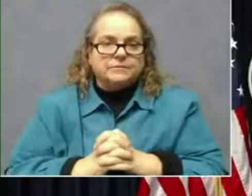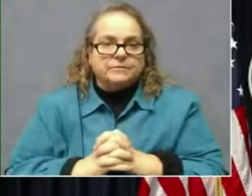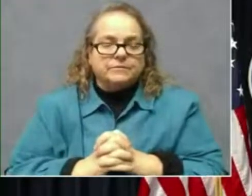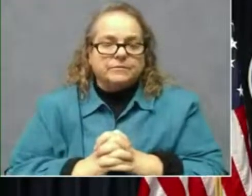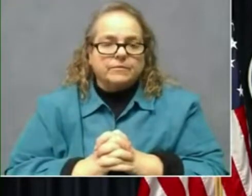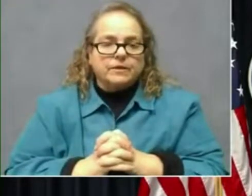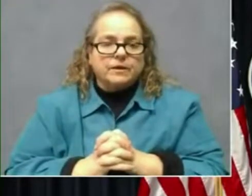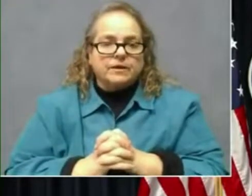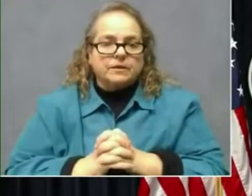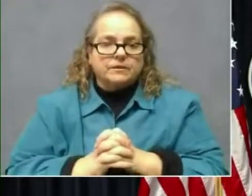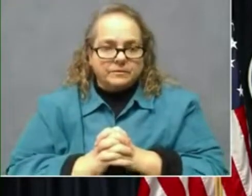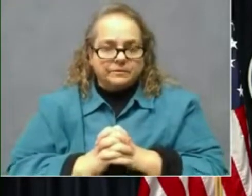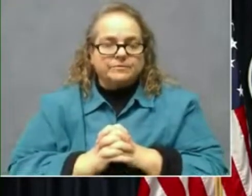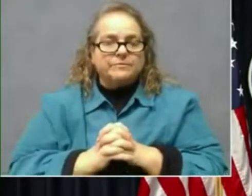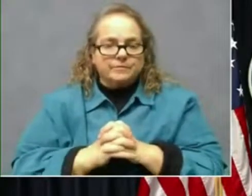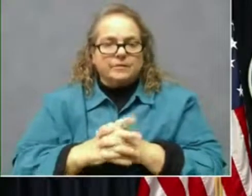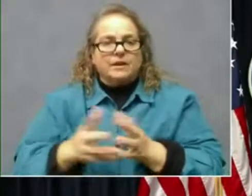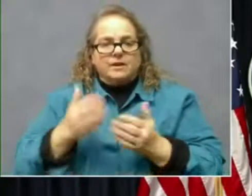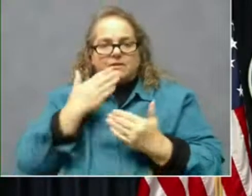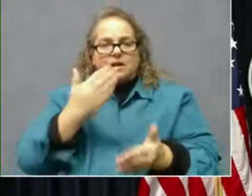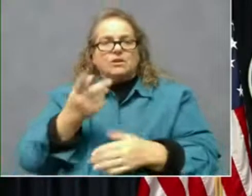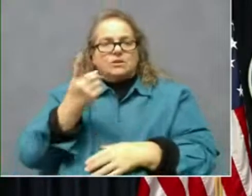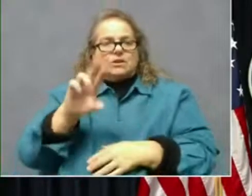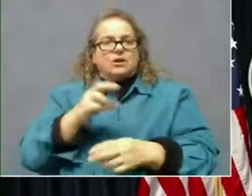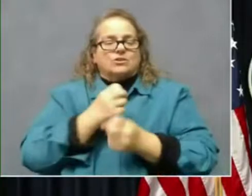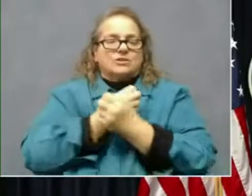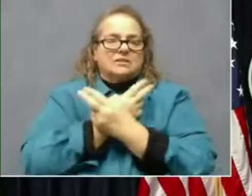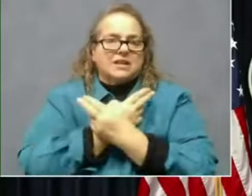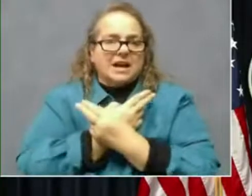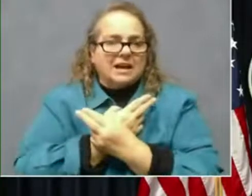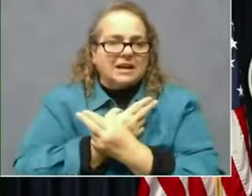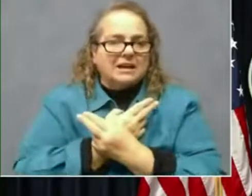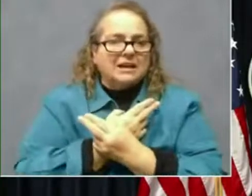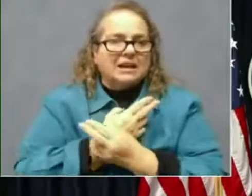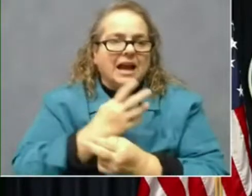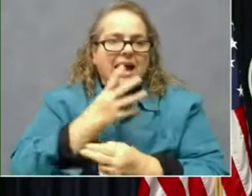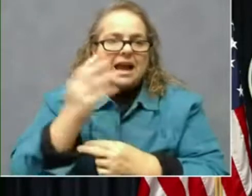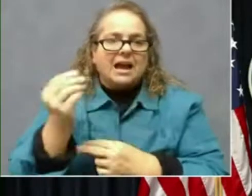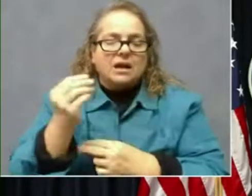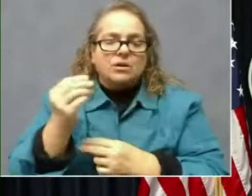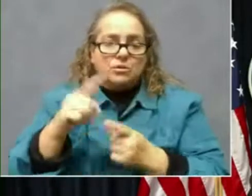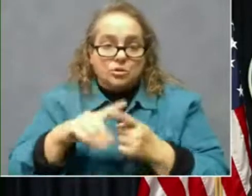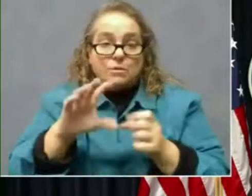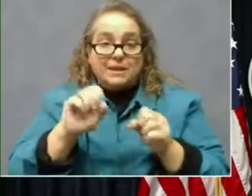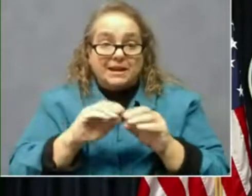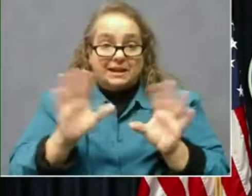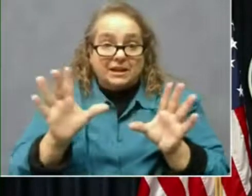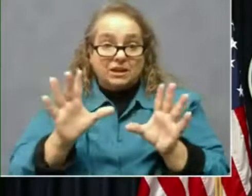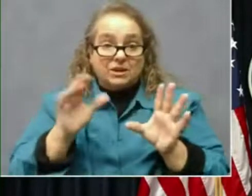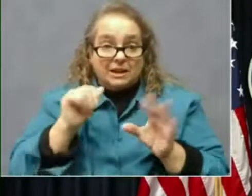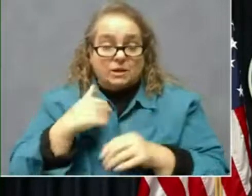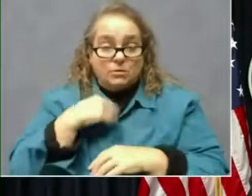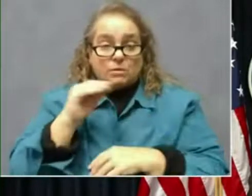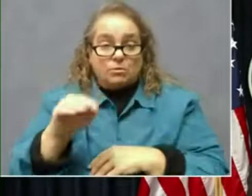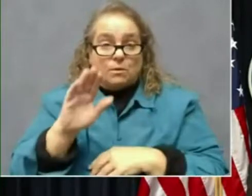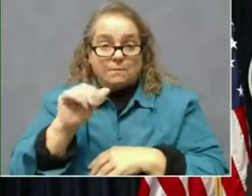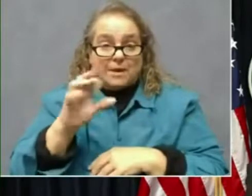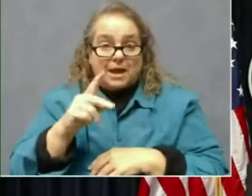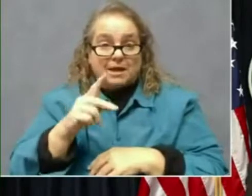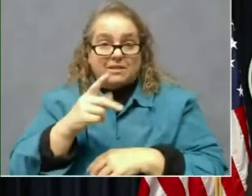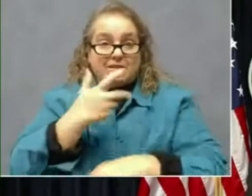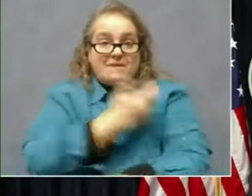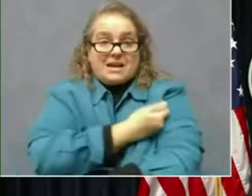Thank you to Dr. Stack. And just to be clear, can we put back up the vaccine update